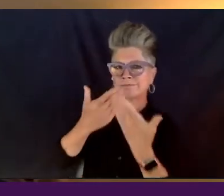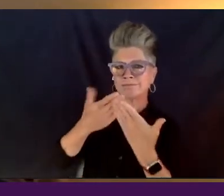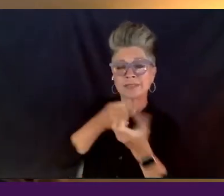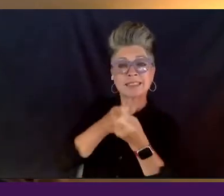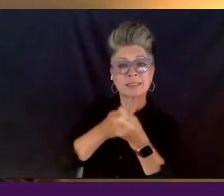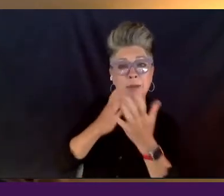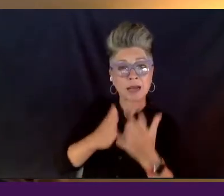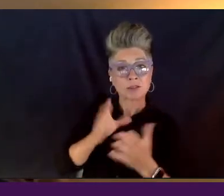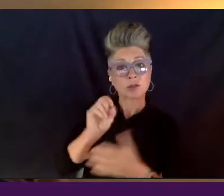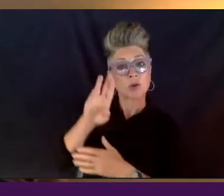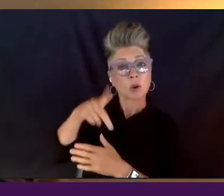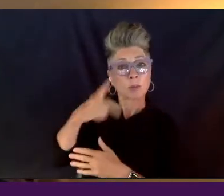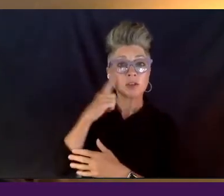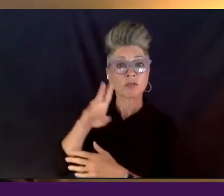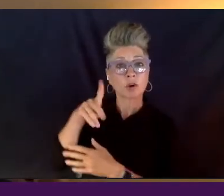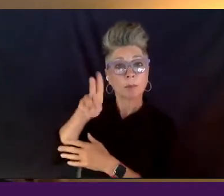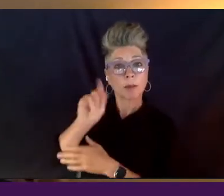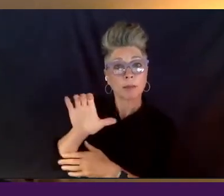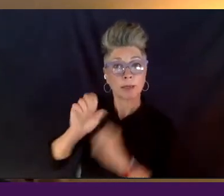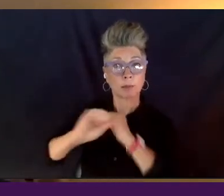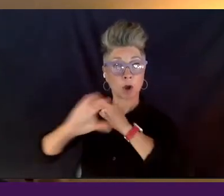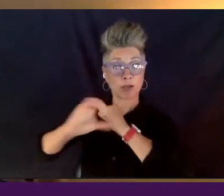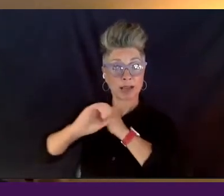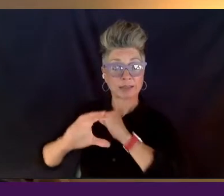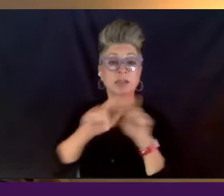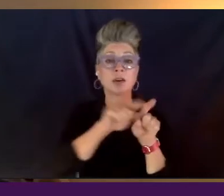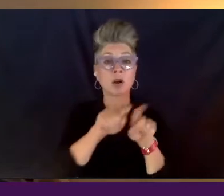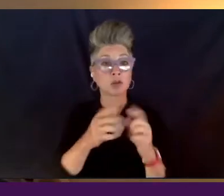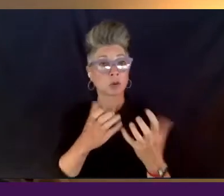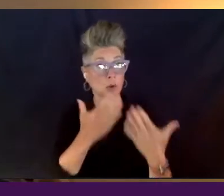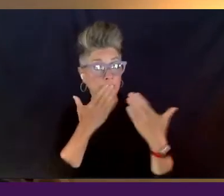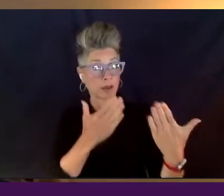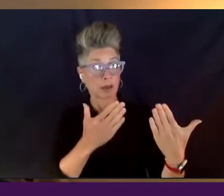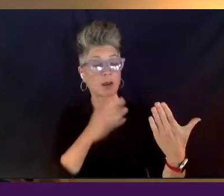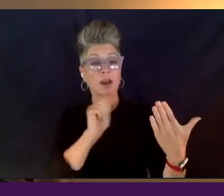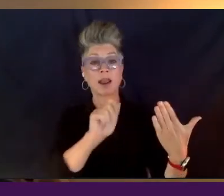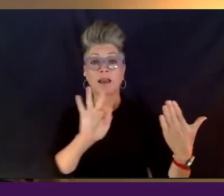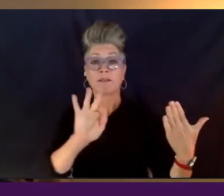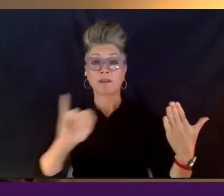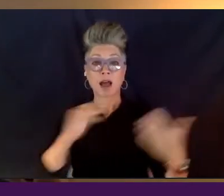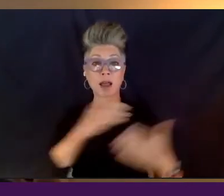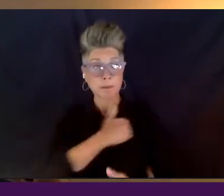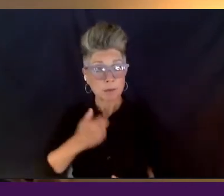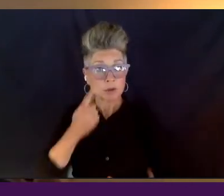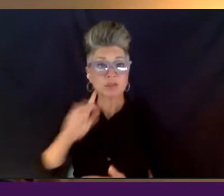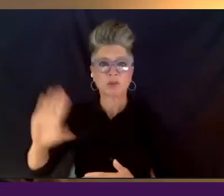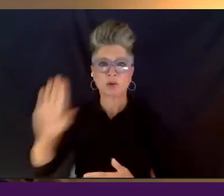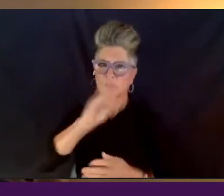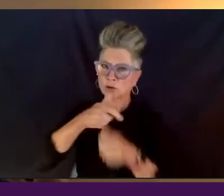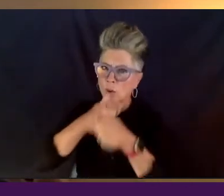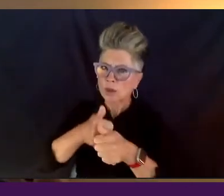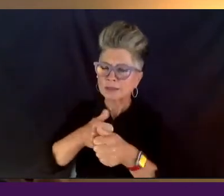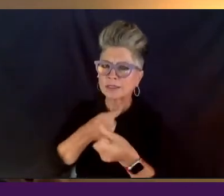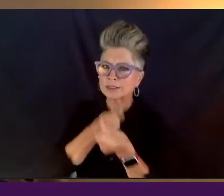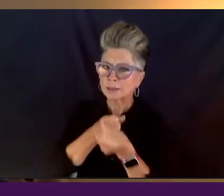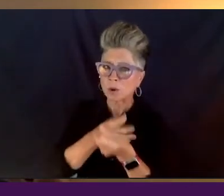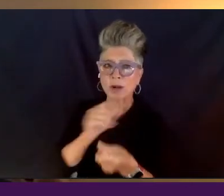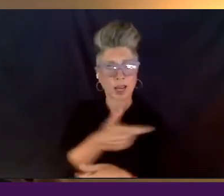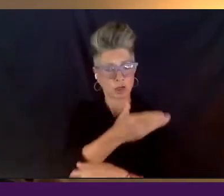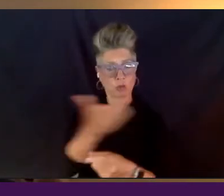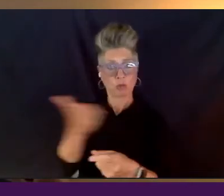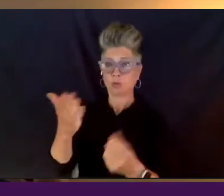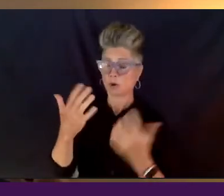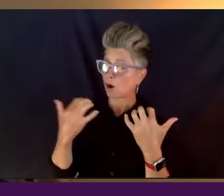Corporation for Public Broadcasting. I also want to thank our AFI members for their loyalty and support and you, our audience.